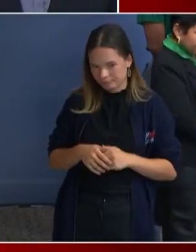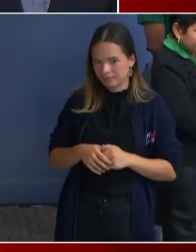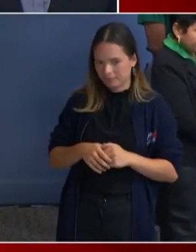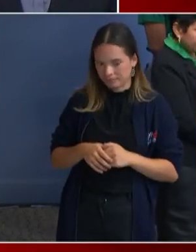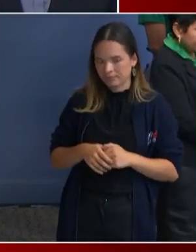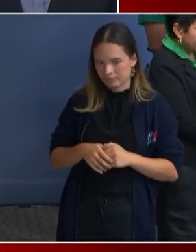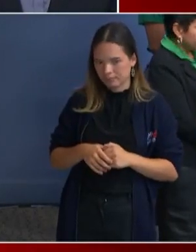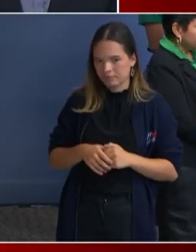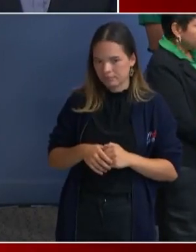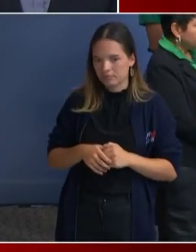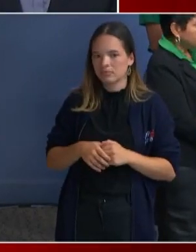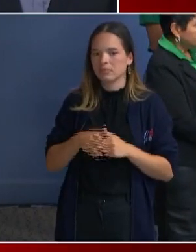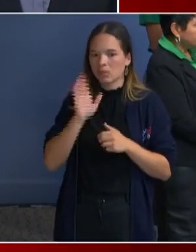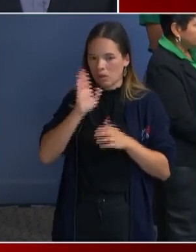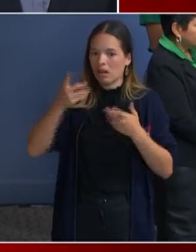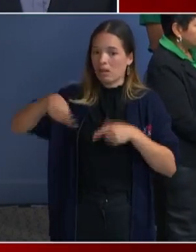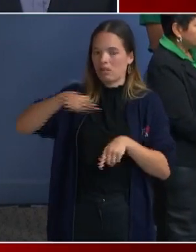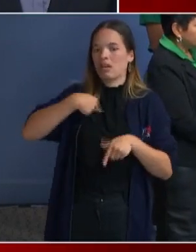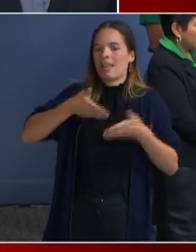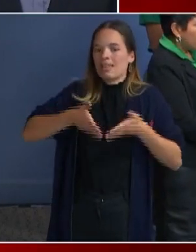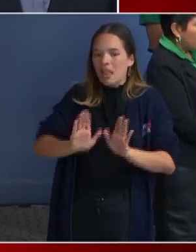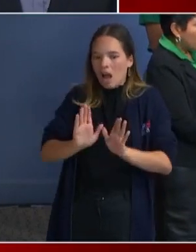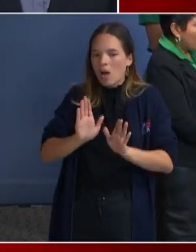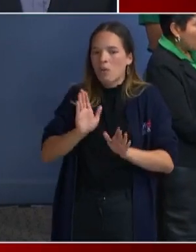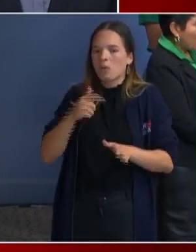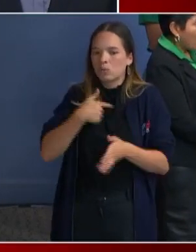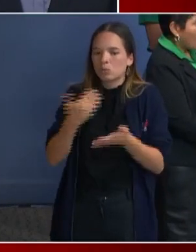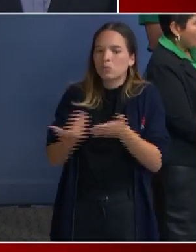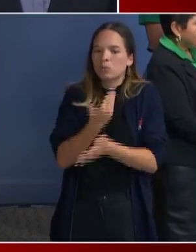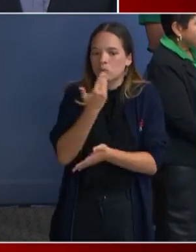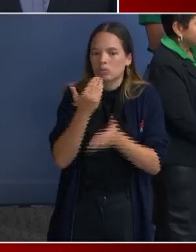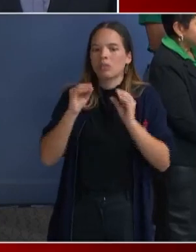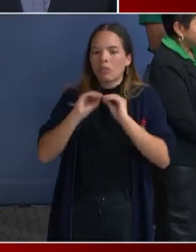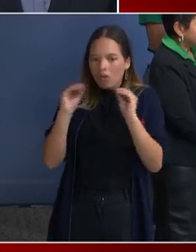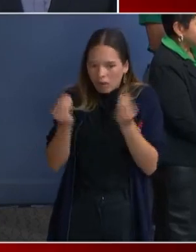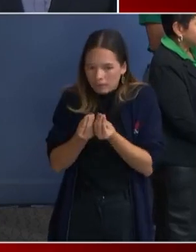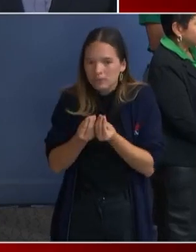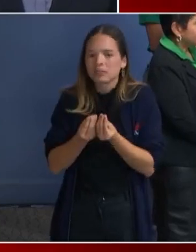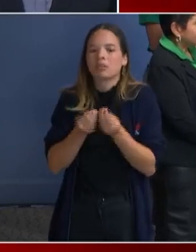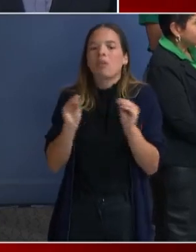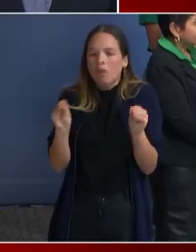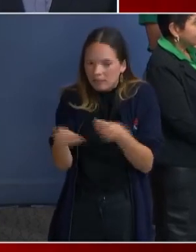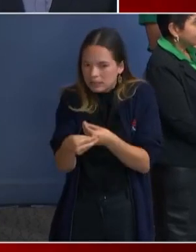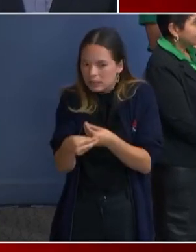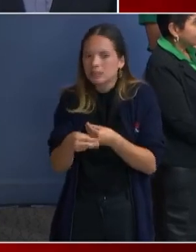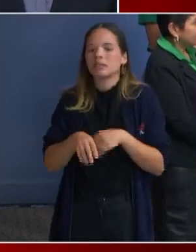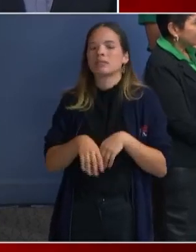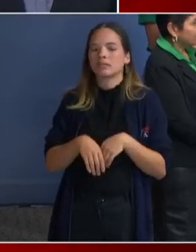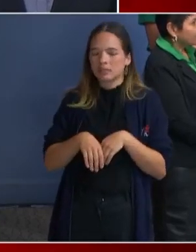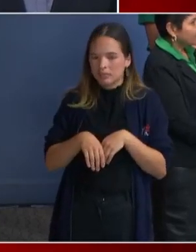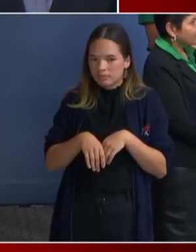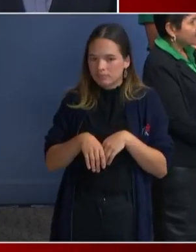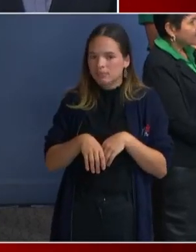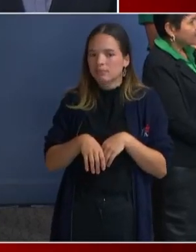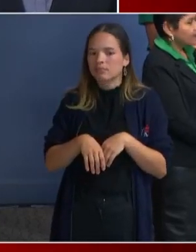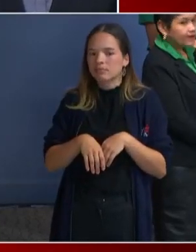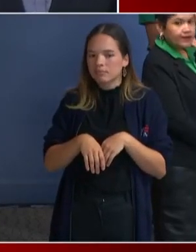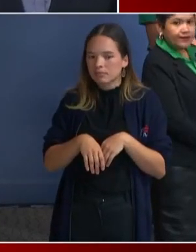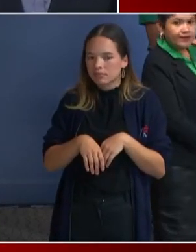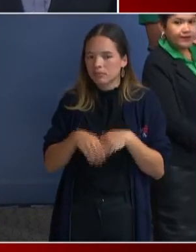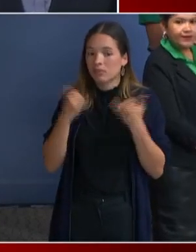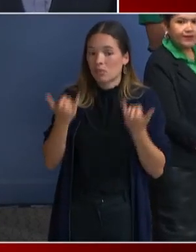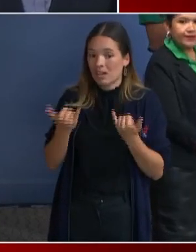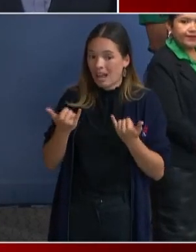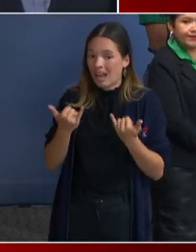new office of migrant services. Uh, also, uh, streamlines, cause we don't currently have a system of services